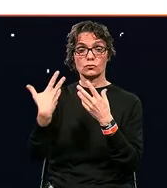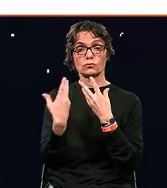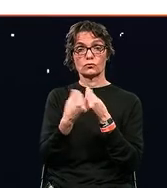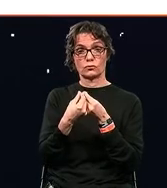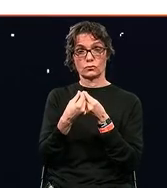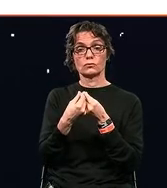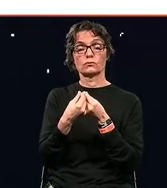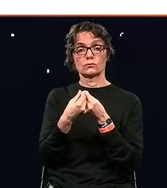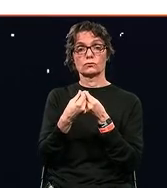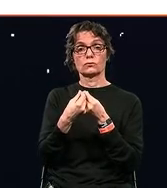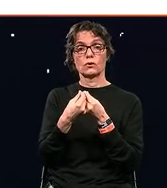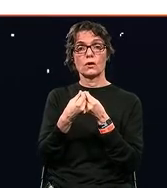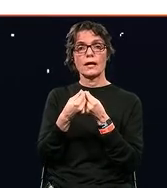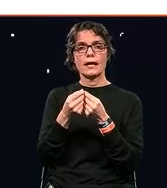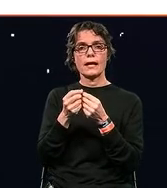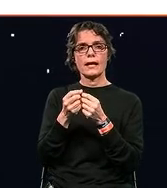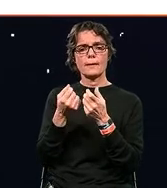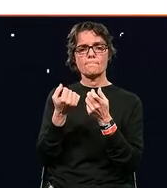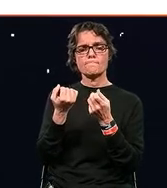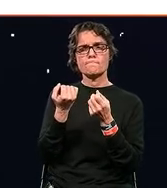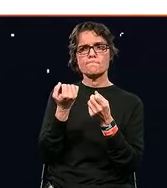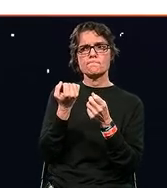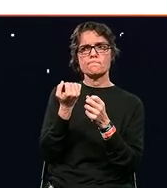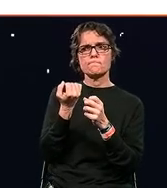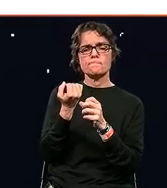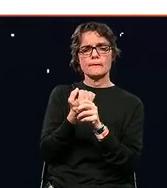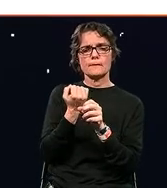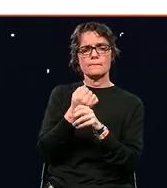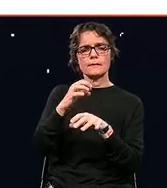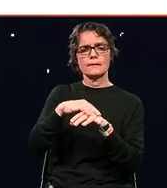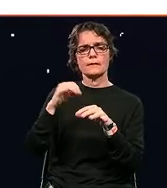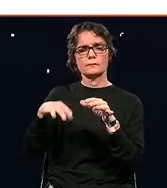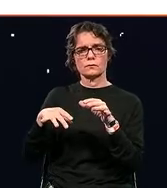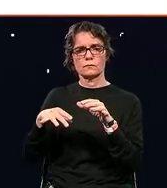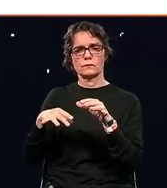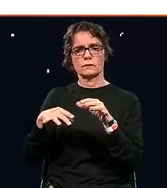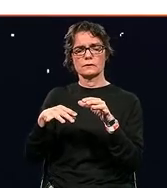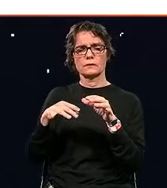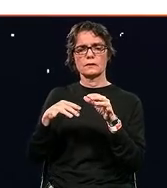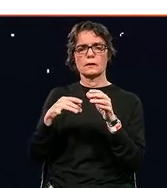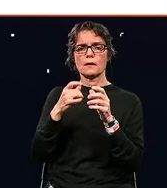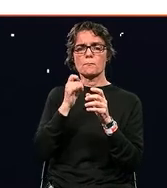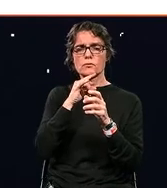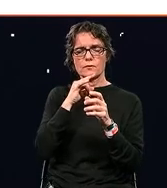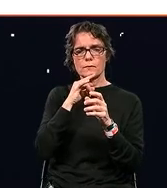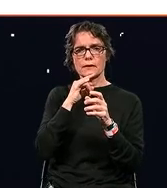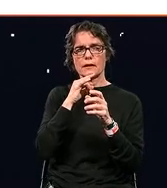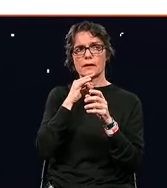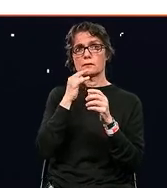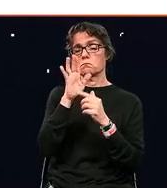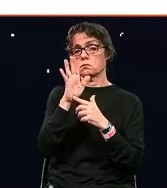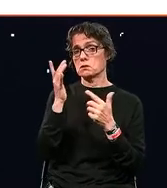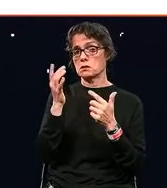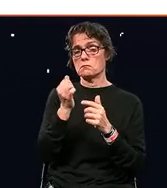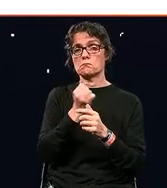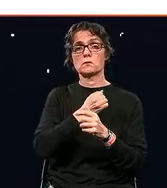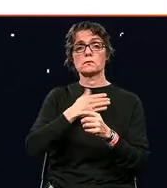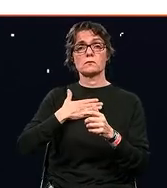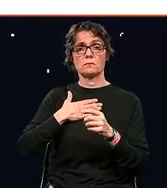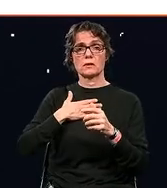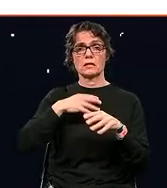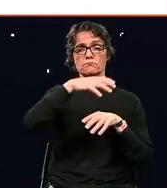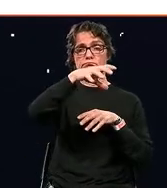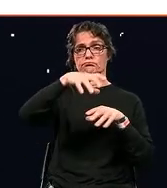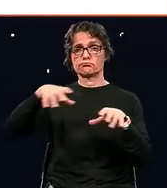few big bets. So instead of having many, many, many companies, why don't we, like a company called